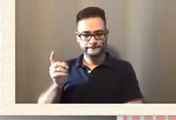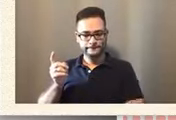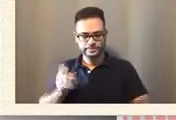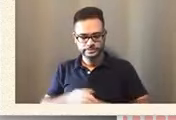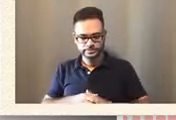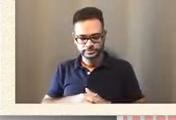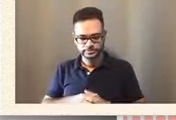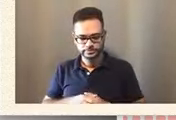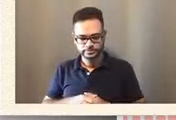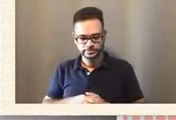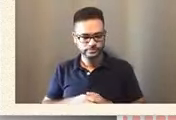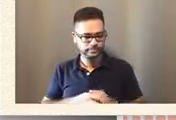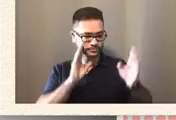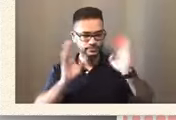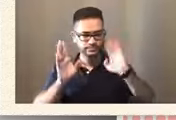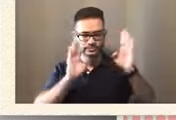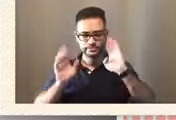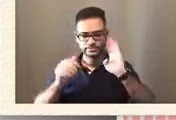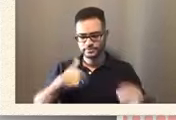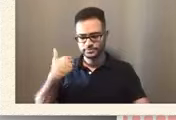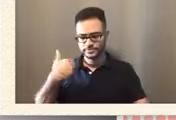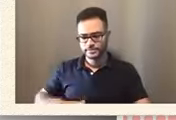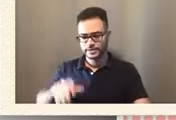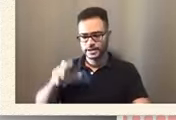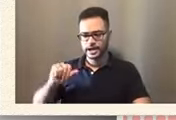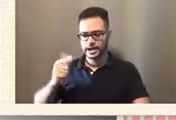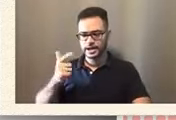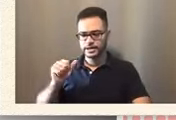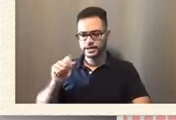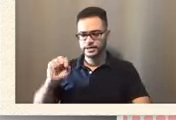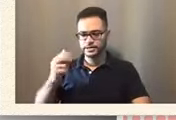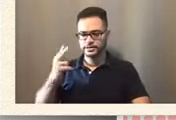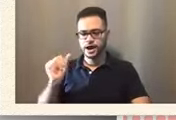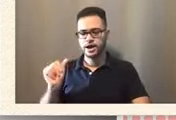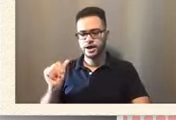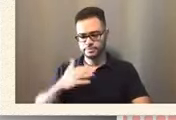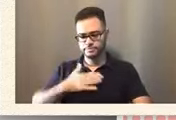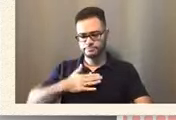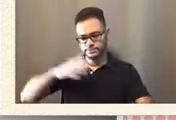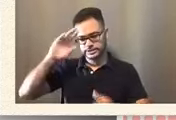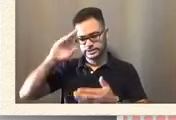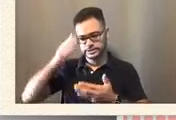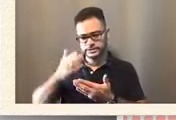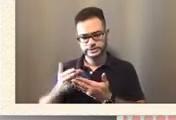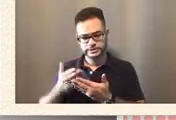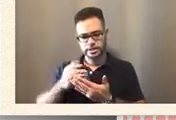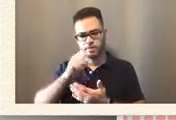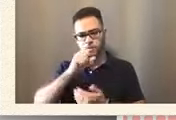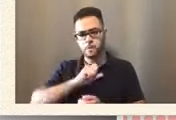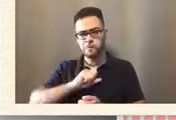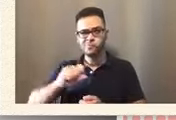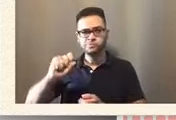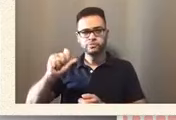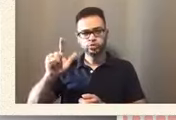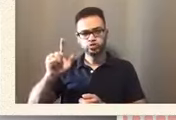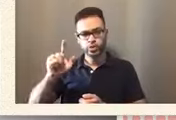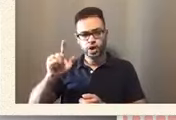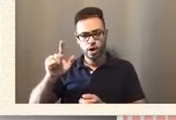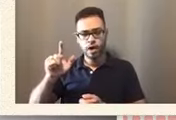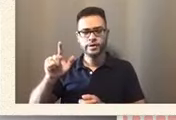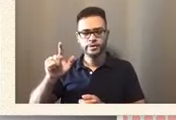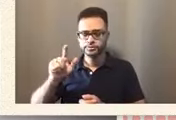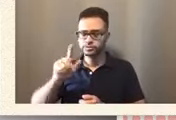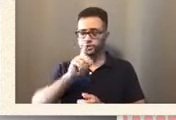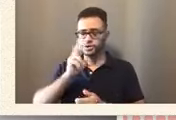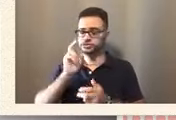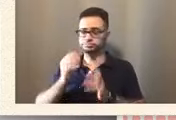My name is Agatha Jacek. My son is almost 21 years old. Hard to believe. We're going